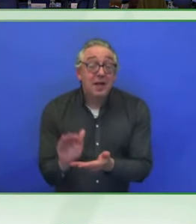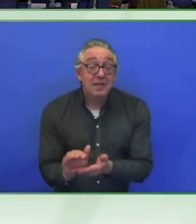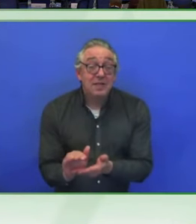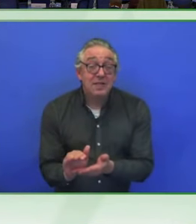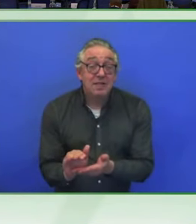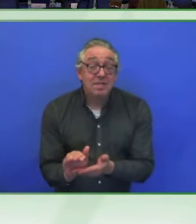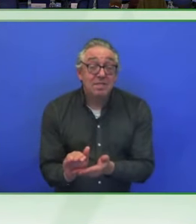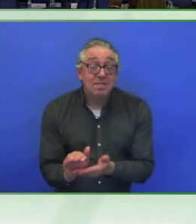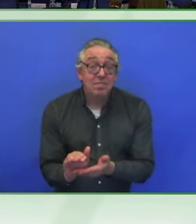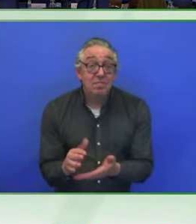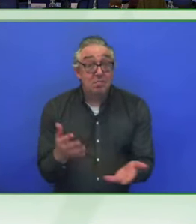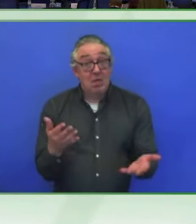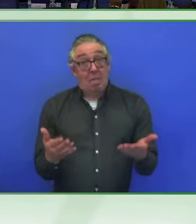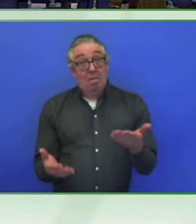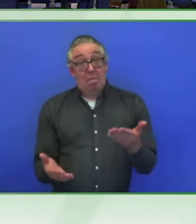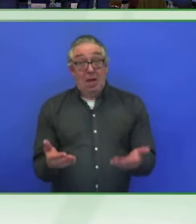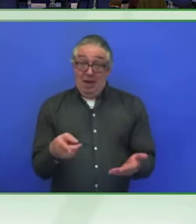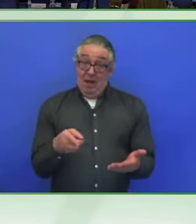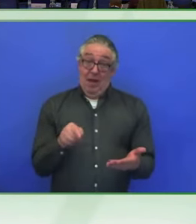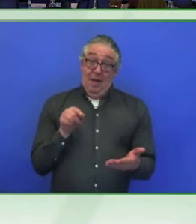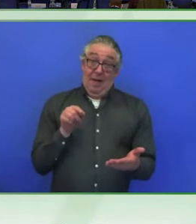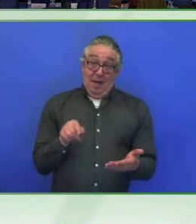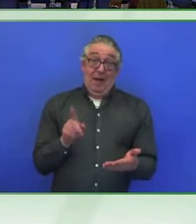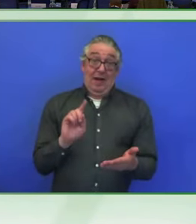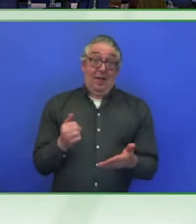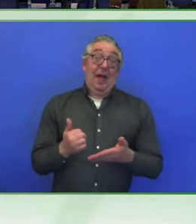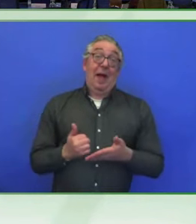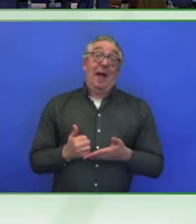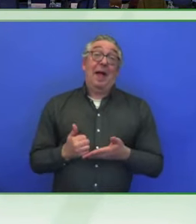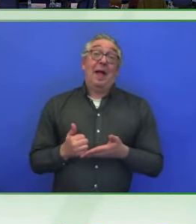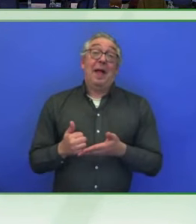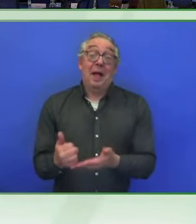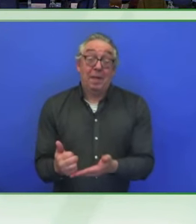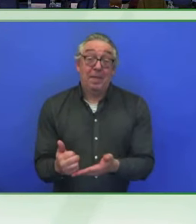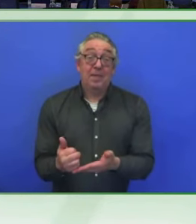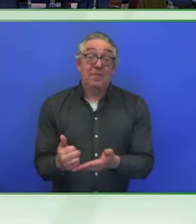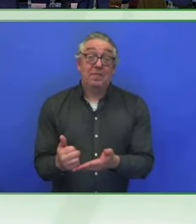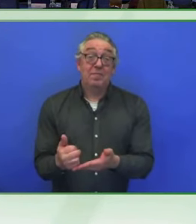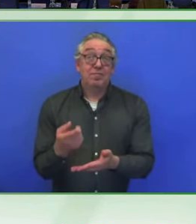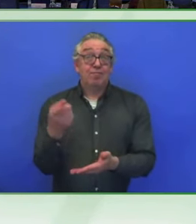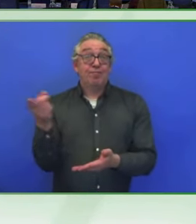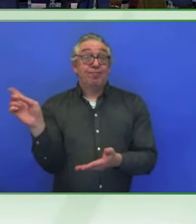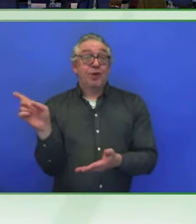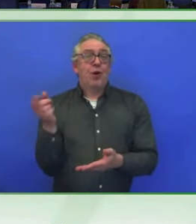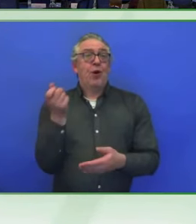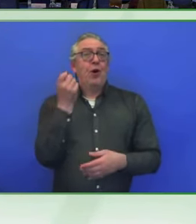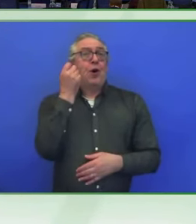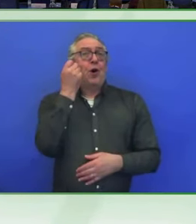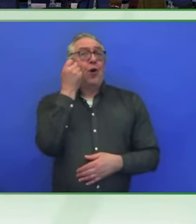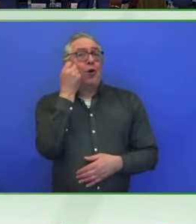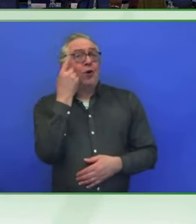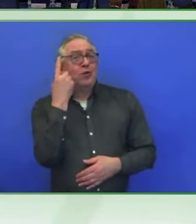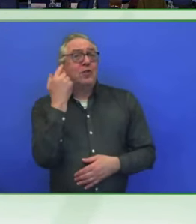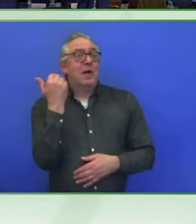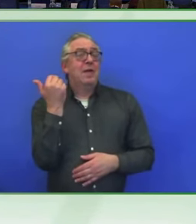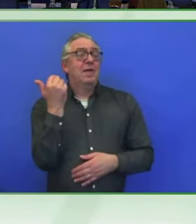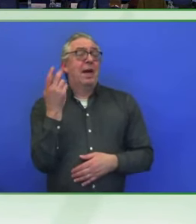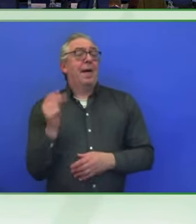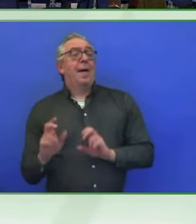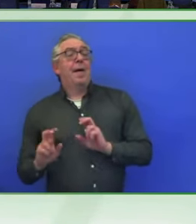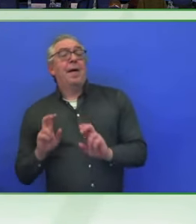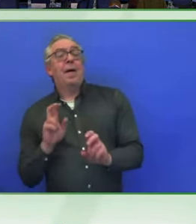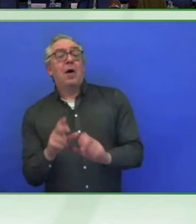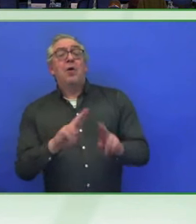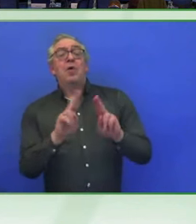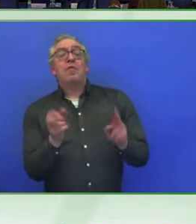that, uh, doing something for persons with disabilities is an investment and it's actually creating less risk